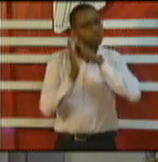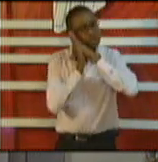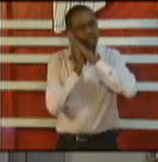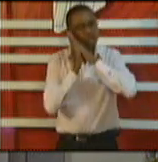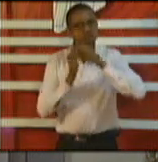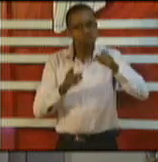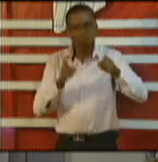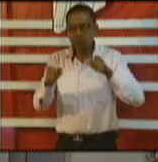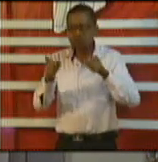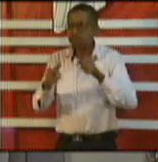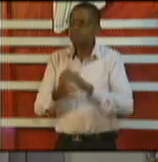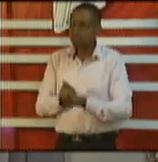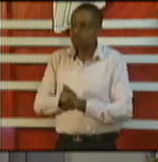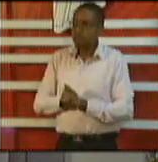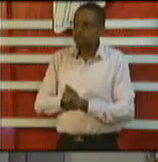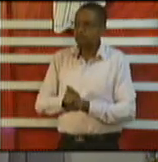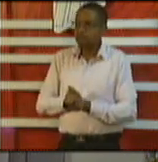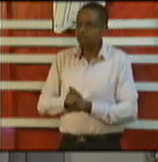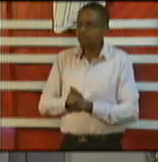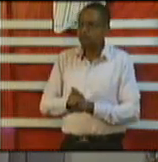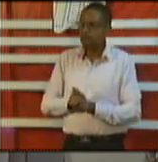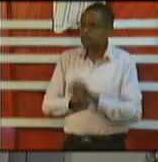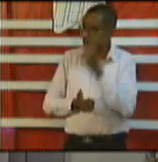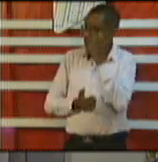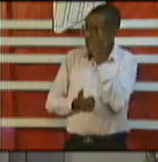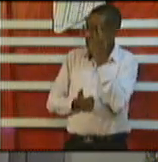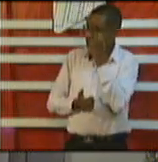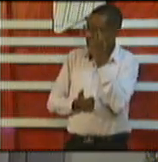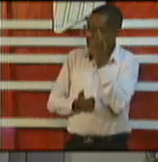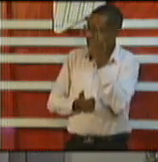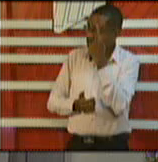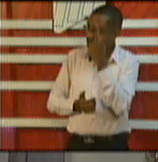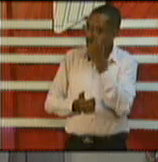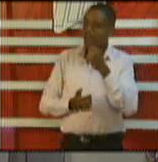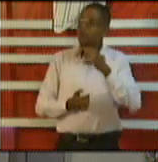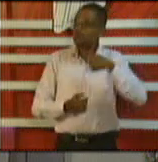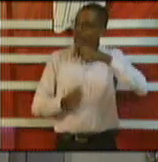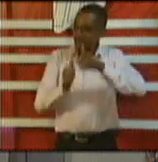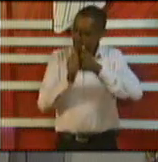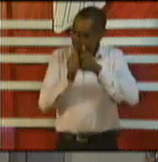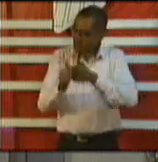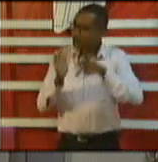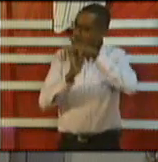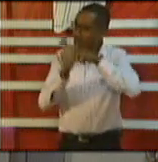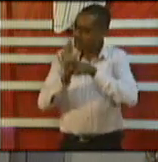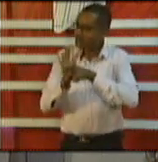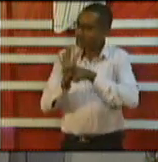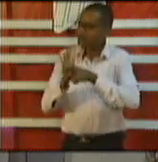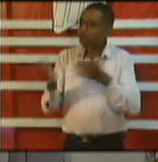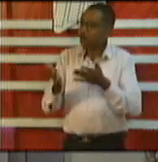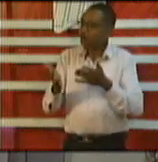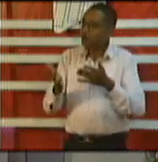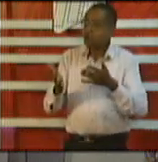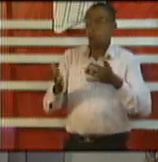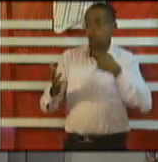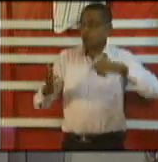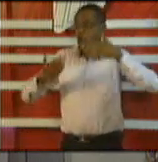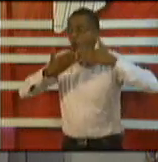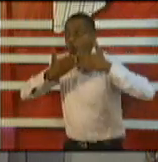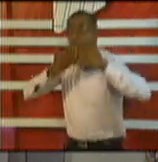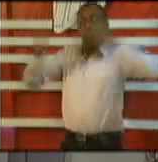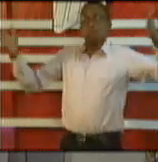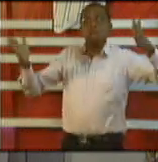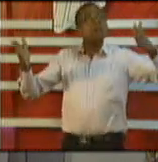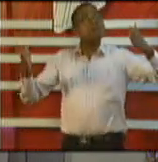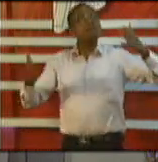been engaging in so far in not opening the borders and bringing back thousands of persons if we had done that